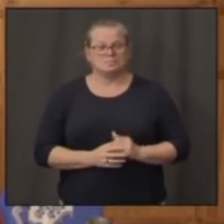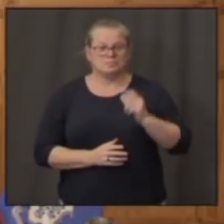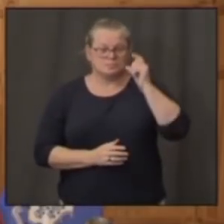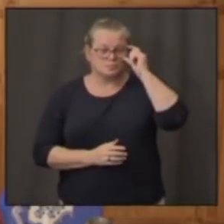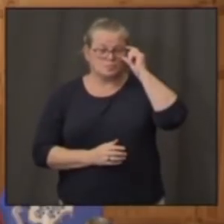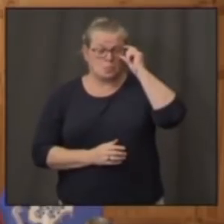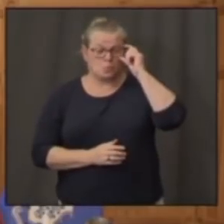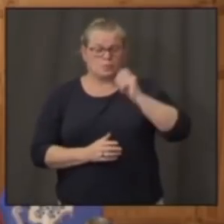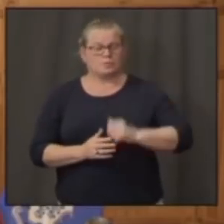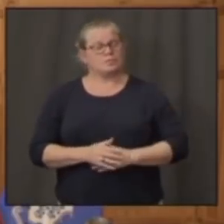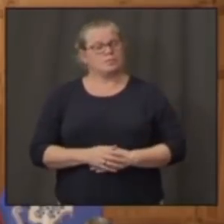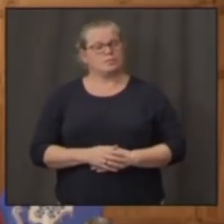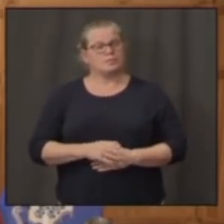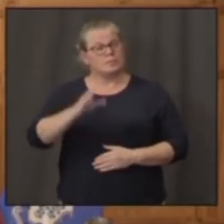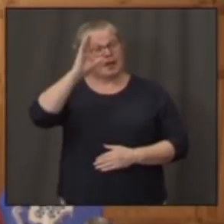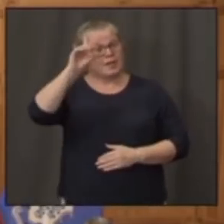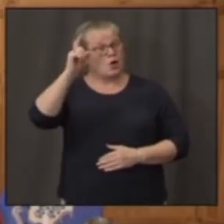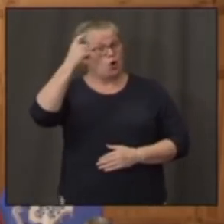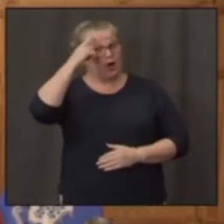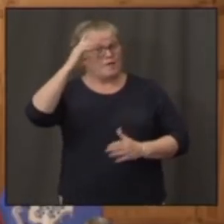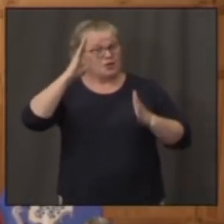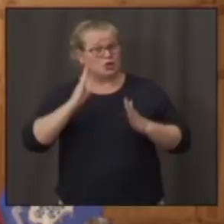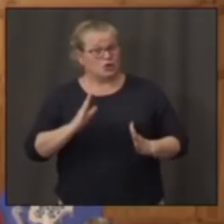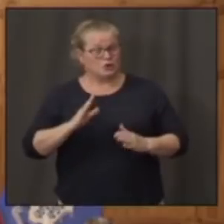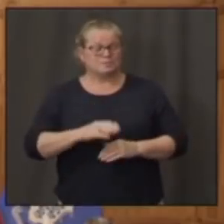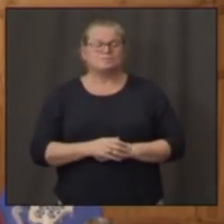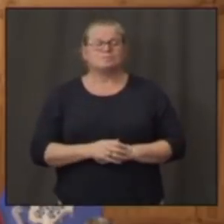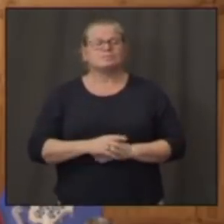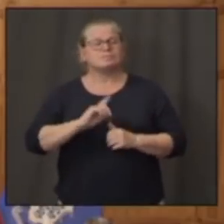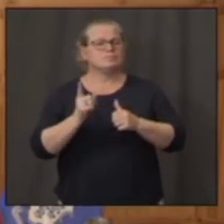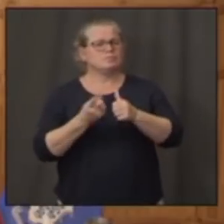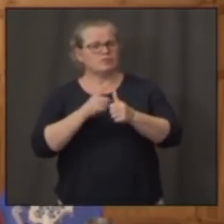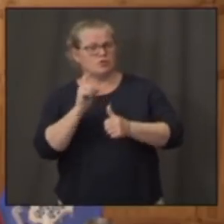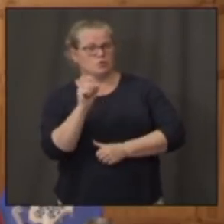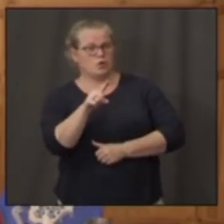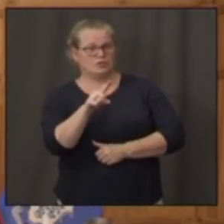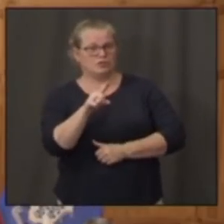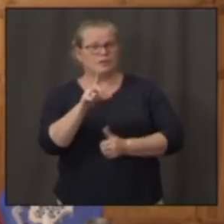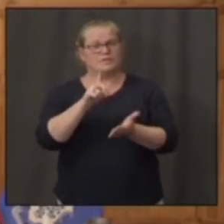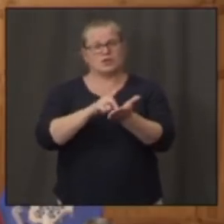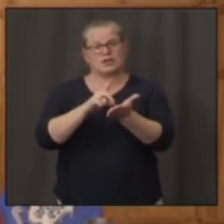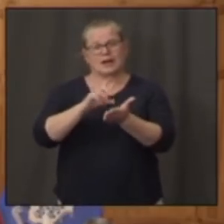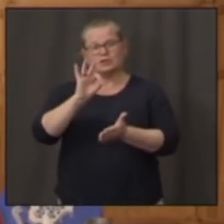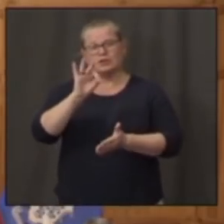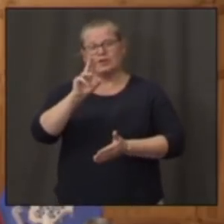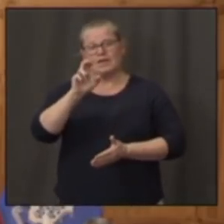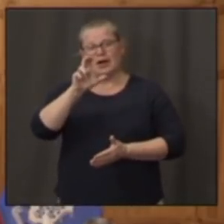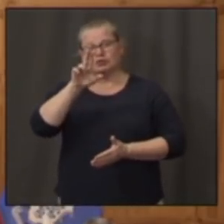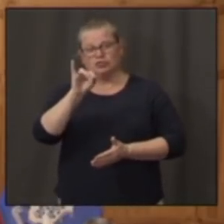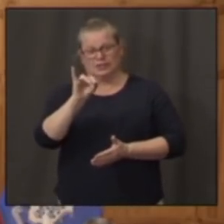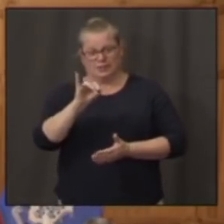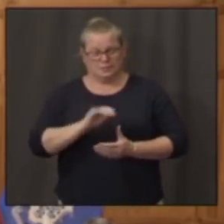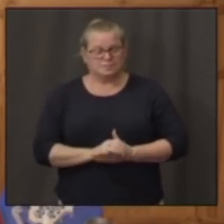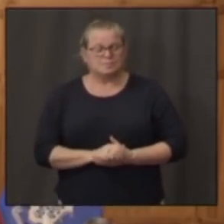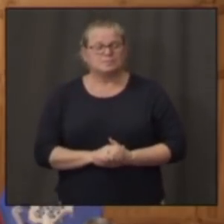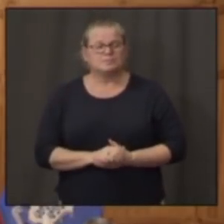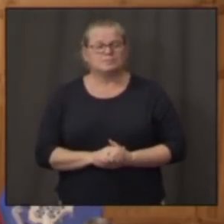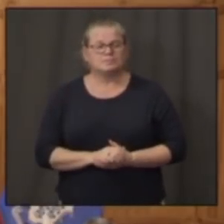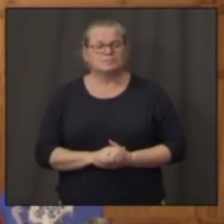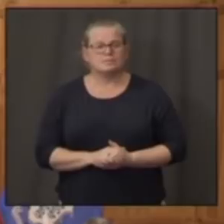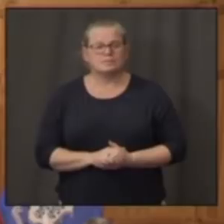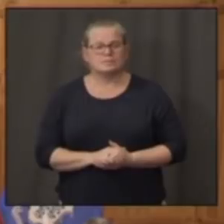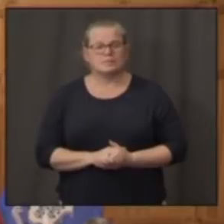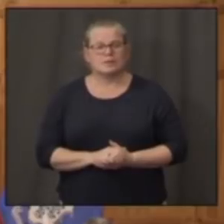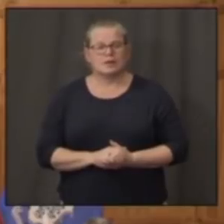Hi, Governor Zania Maldonado, Fox 61. My first question is going to be for Dr. Fauci. So, Sanofi owns Protein